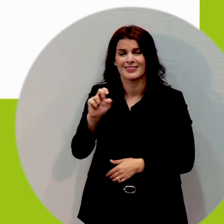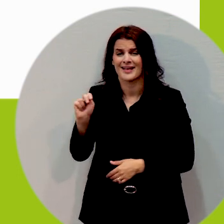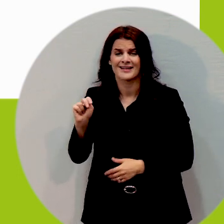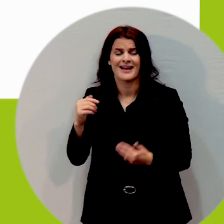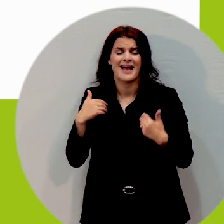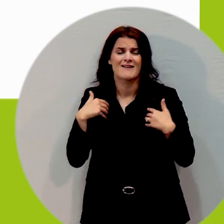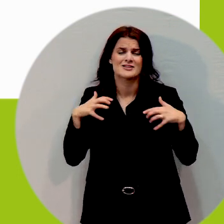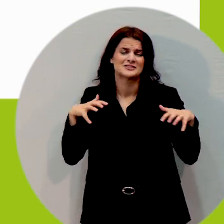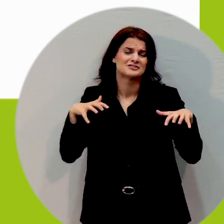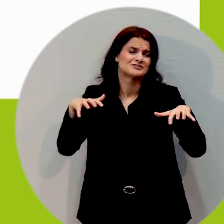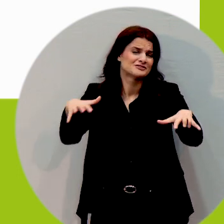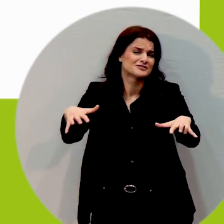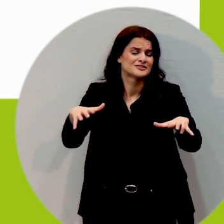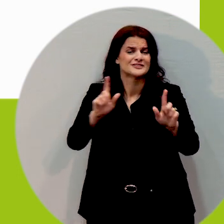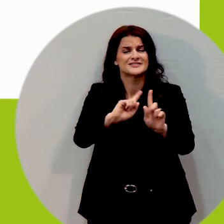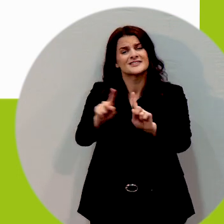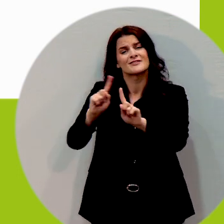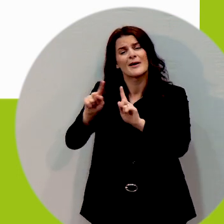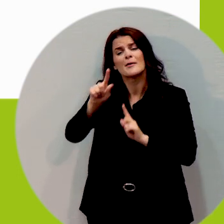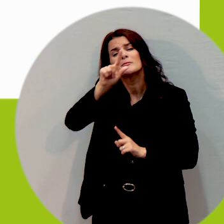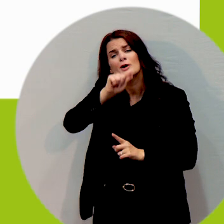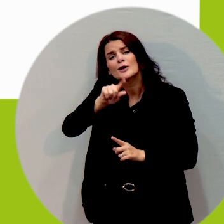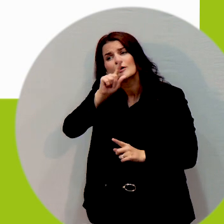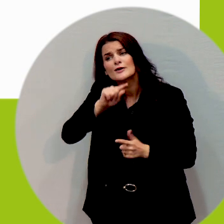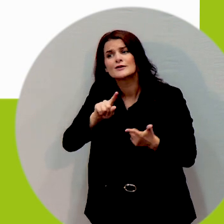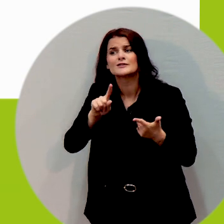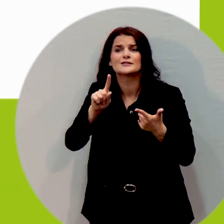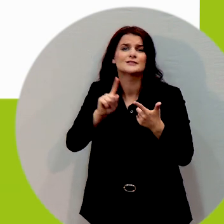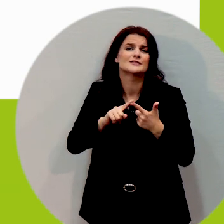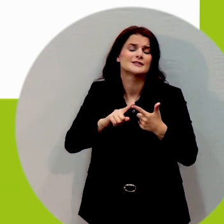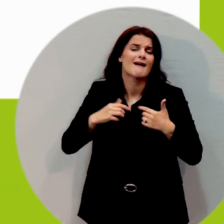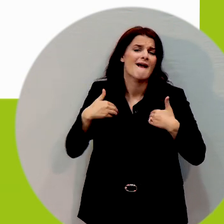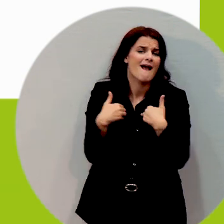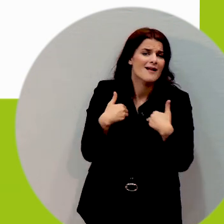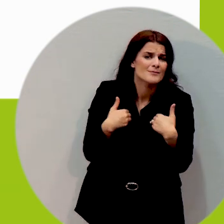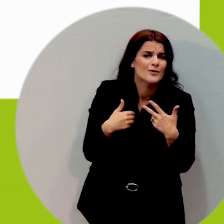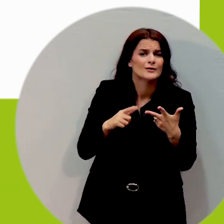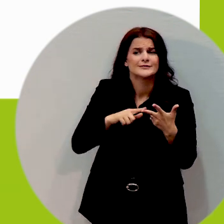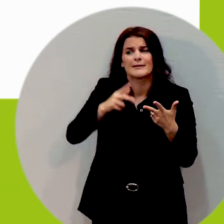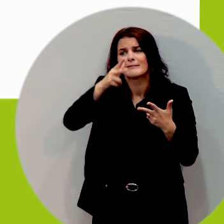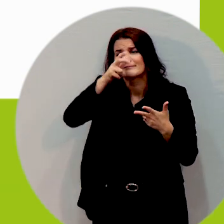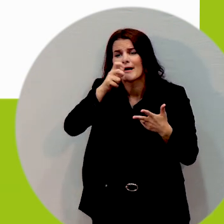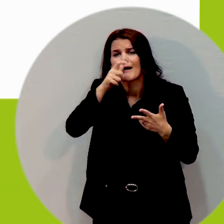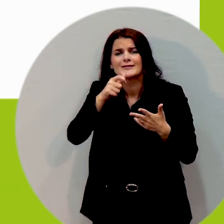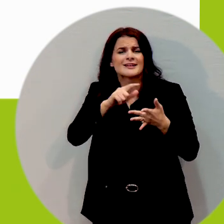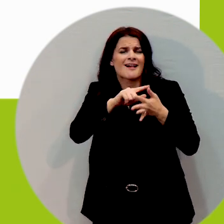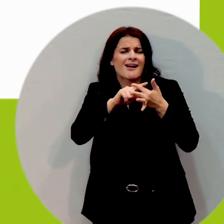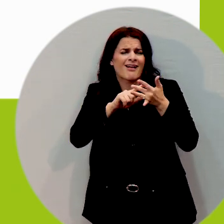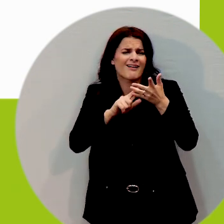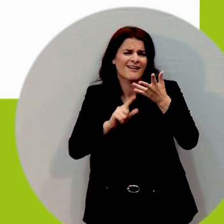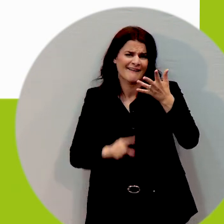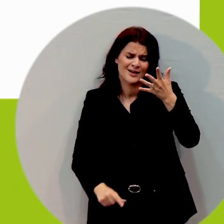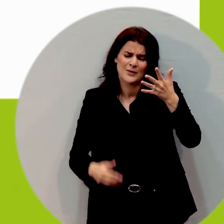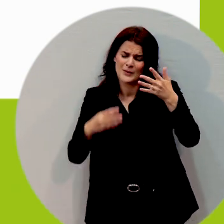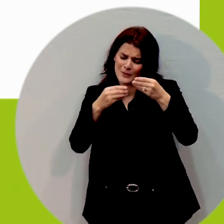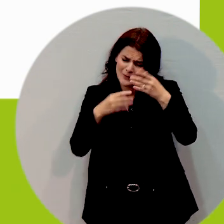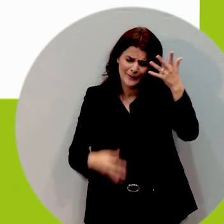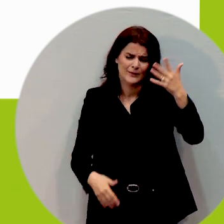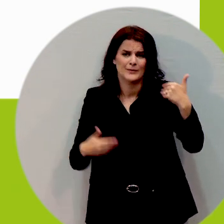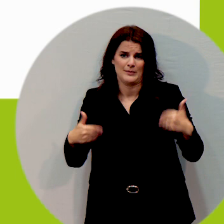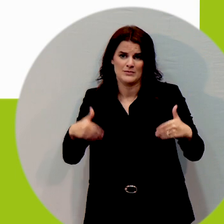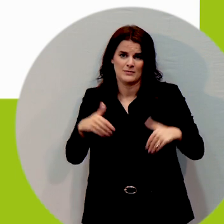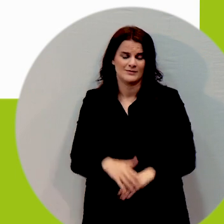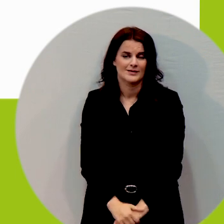let's make sure that everyone can enjoy this and appreciate this so here